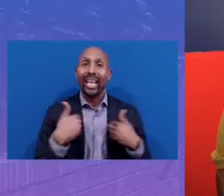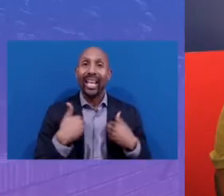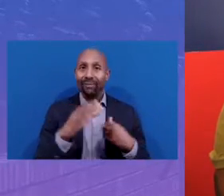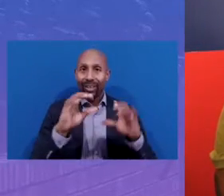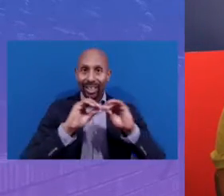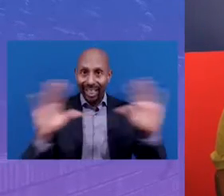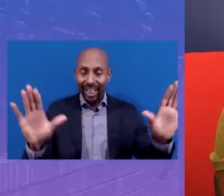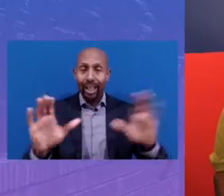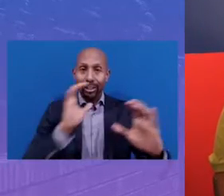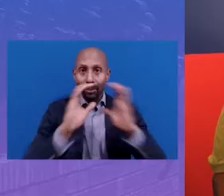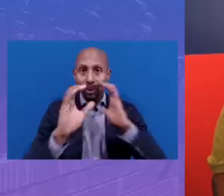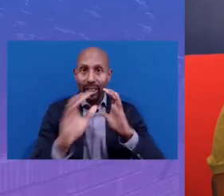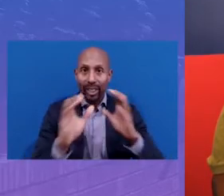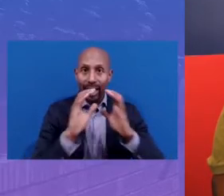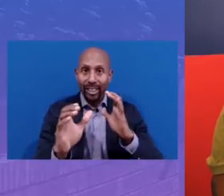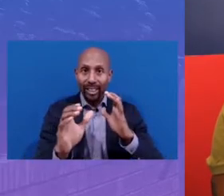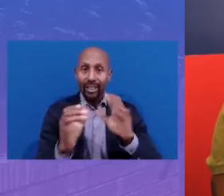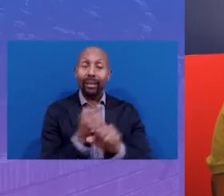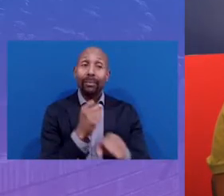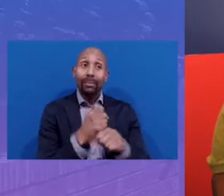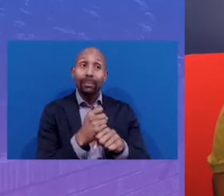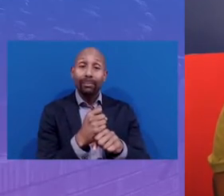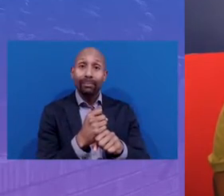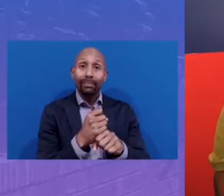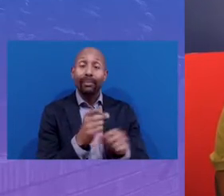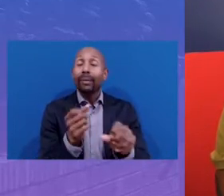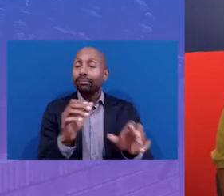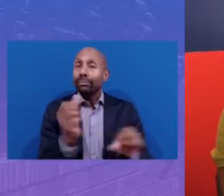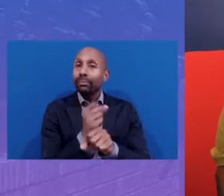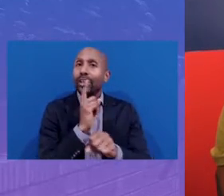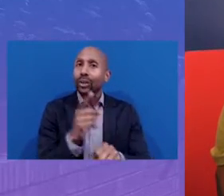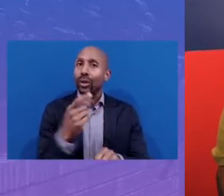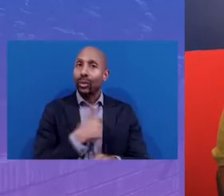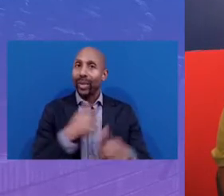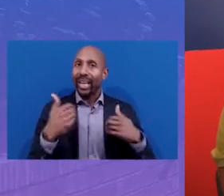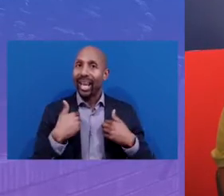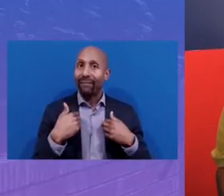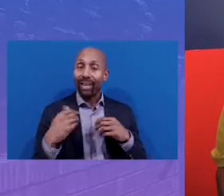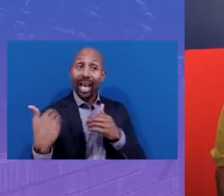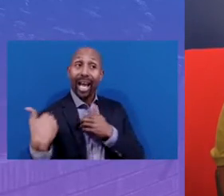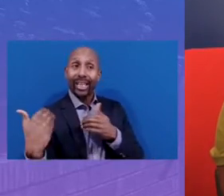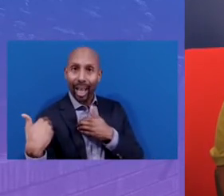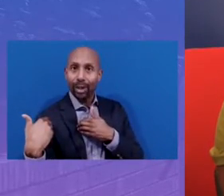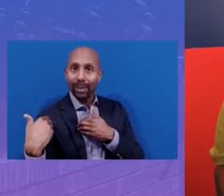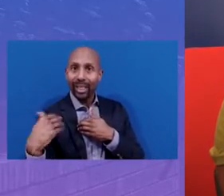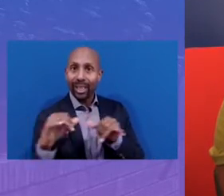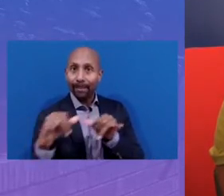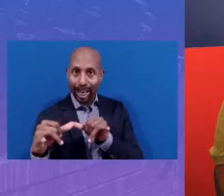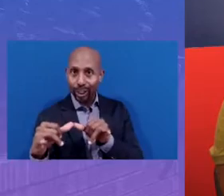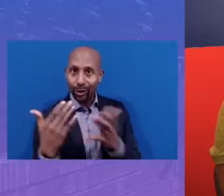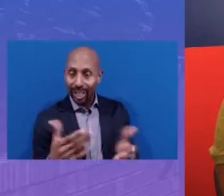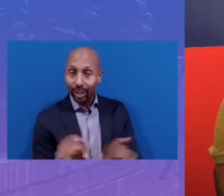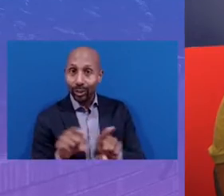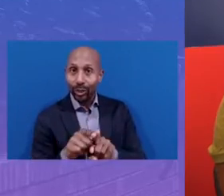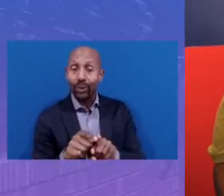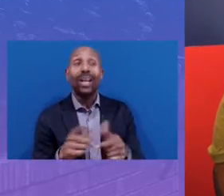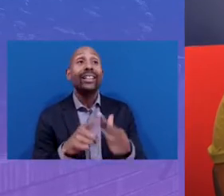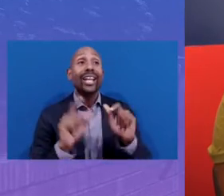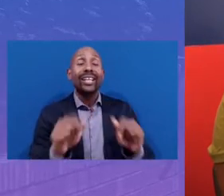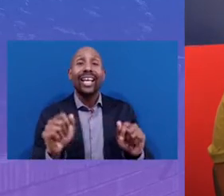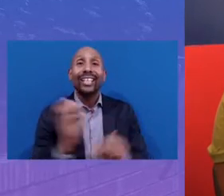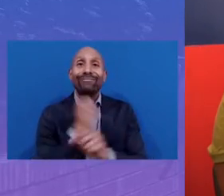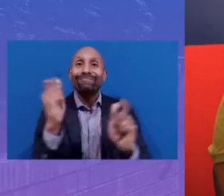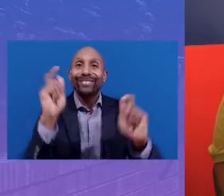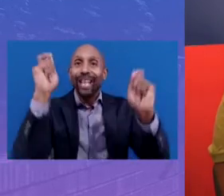communication with an accountability metrics to it, we were able to celebrate our success with our partners, but